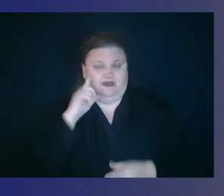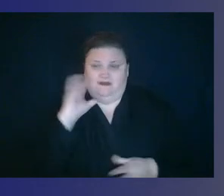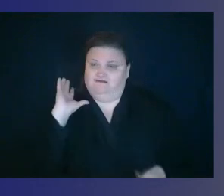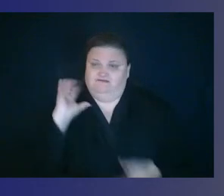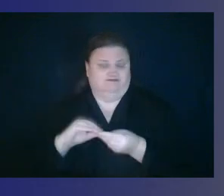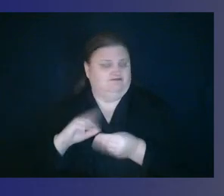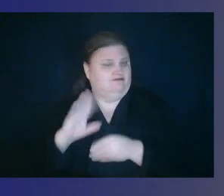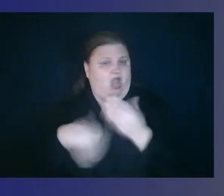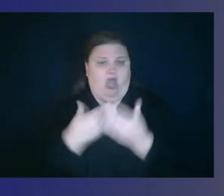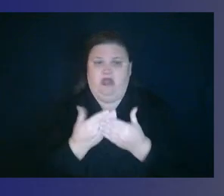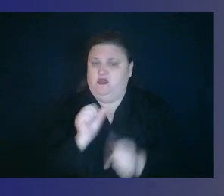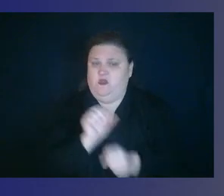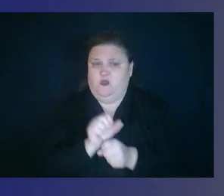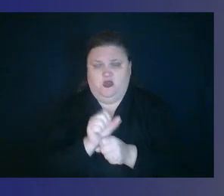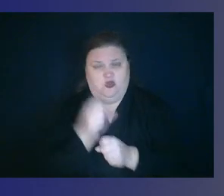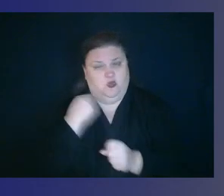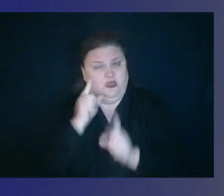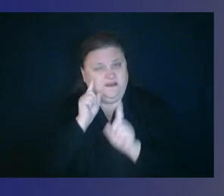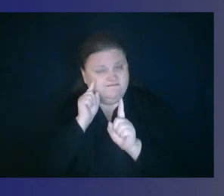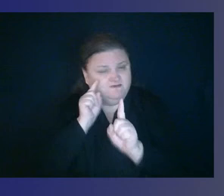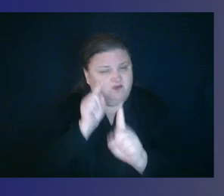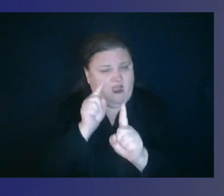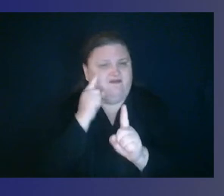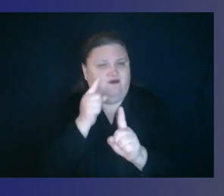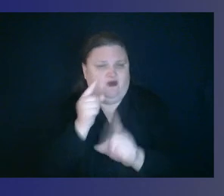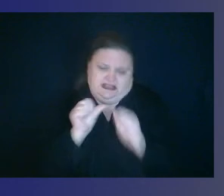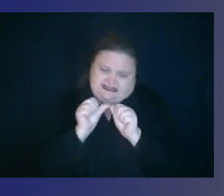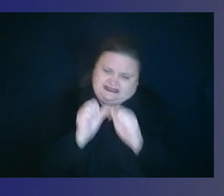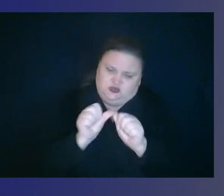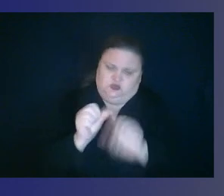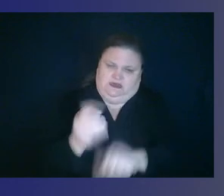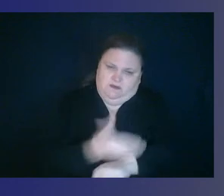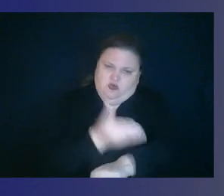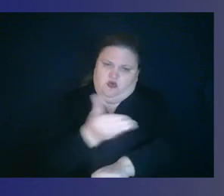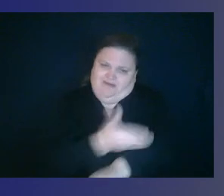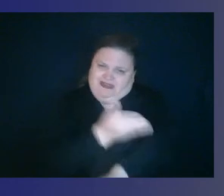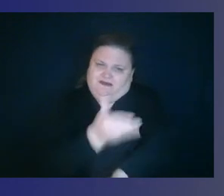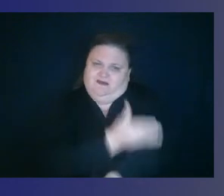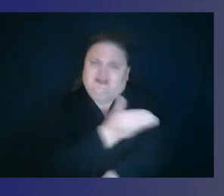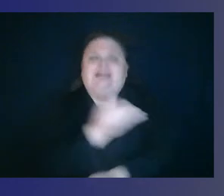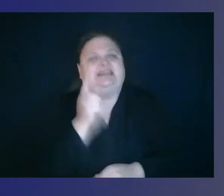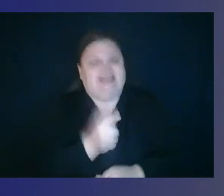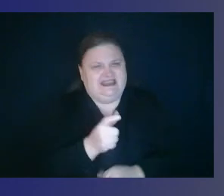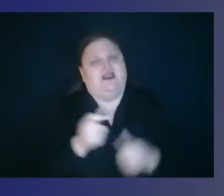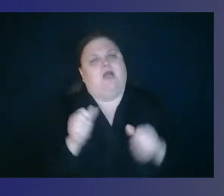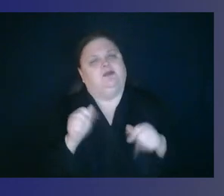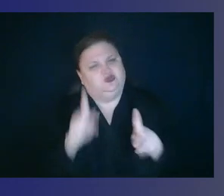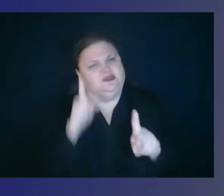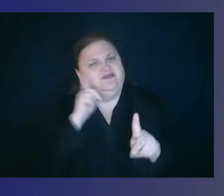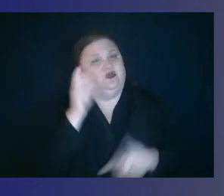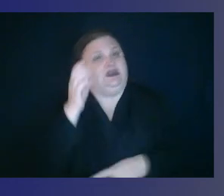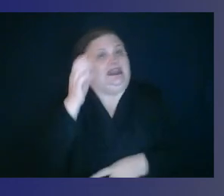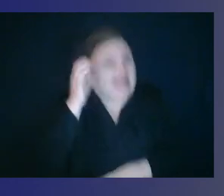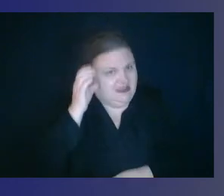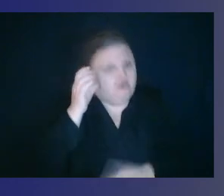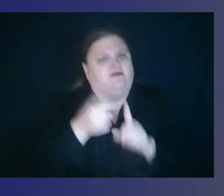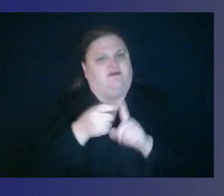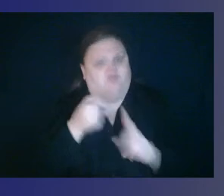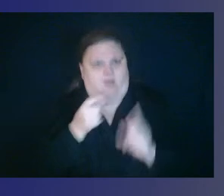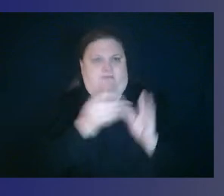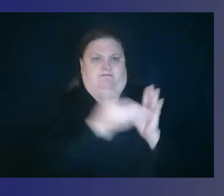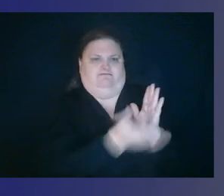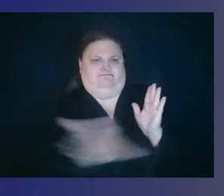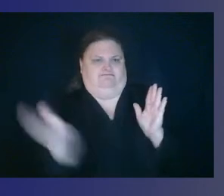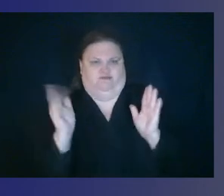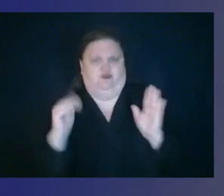know, aimed at continuous improvement, we have to keep creating those spaces to hear from, from our youth and we have to help them find their own sense of agency